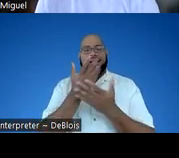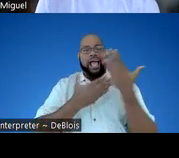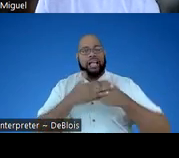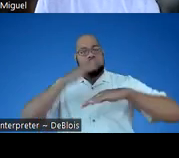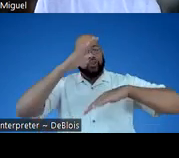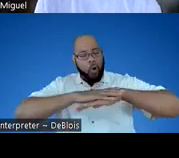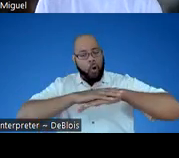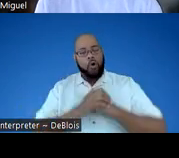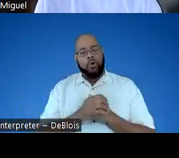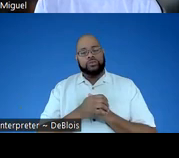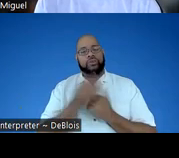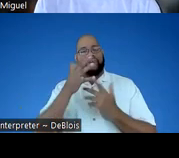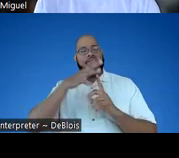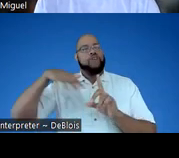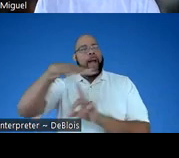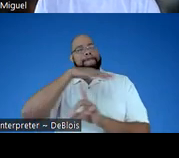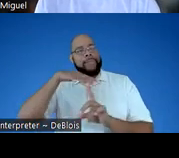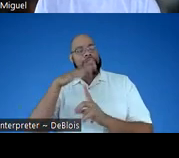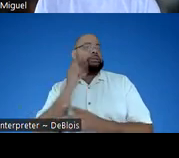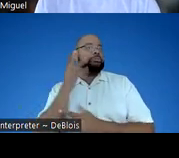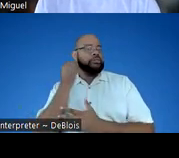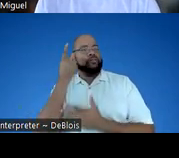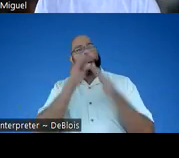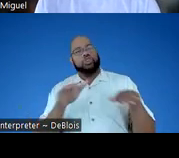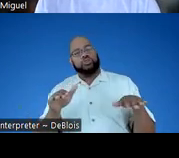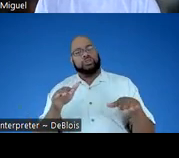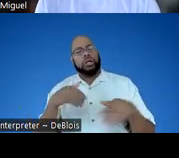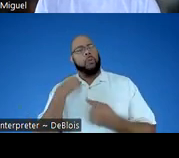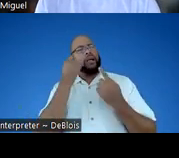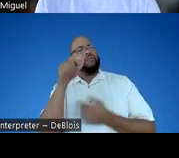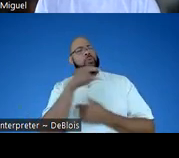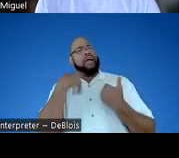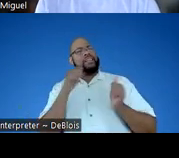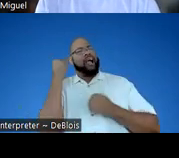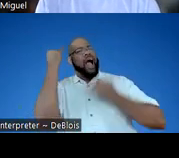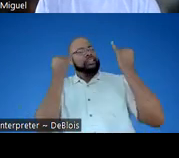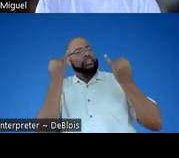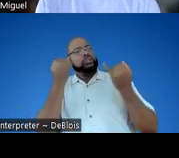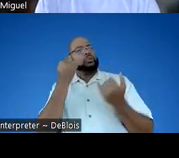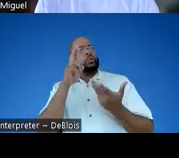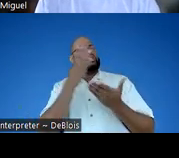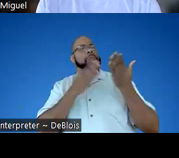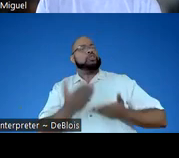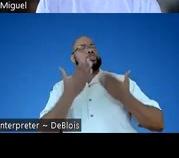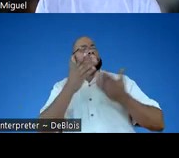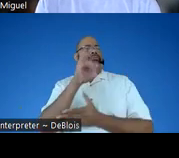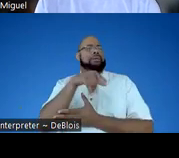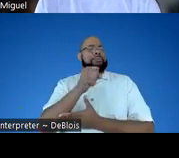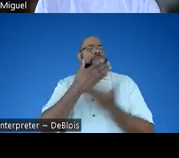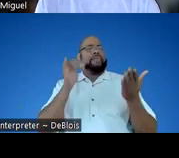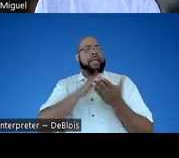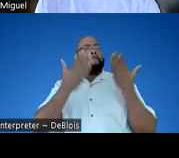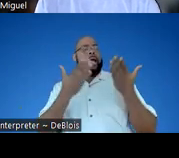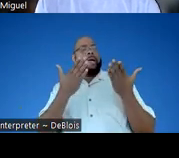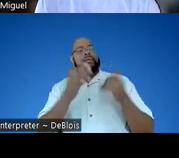or environmental experiences for children. I'm wondering if you have any ideas or some suggestions or tips on things that might be